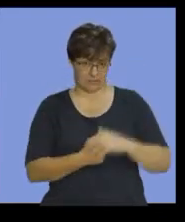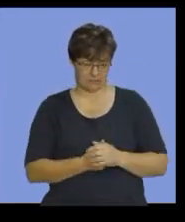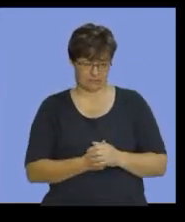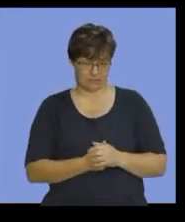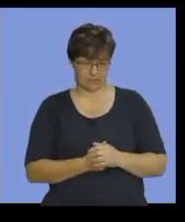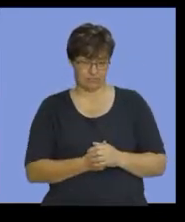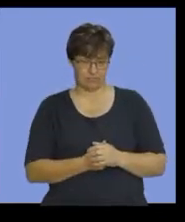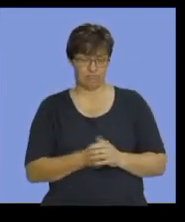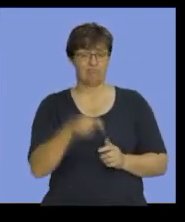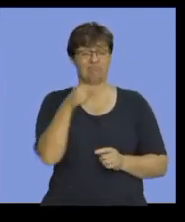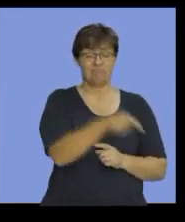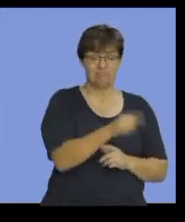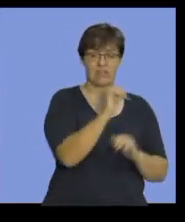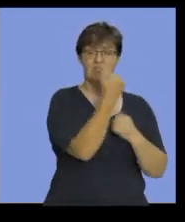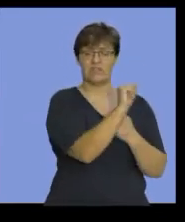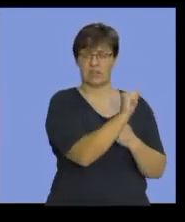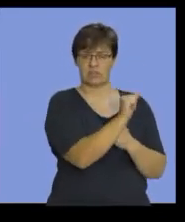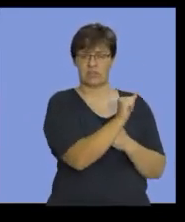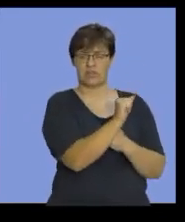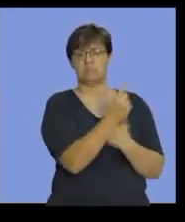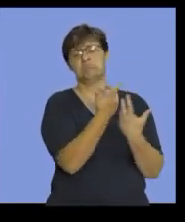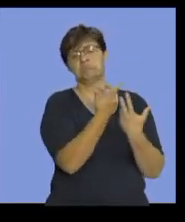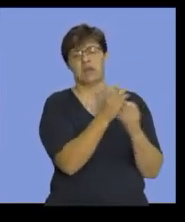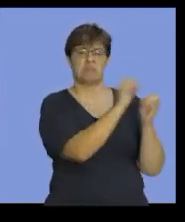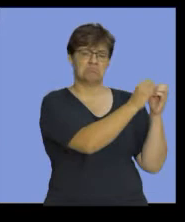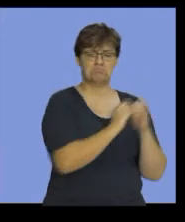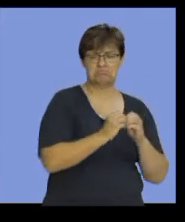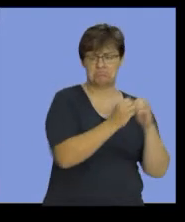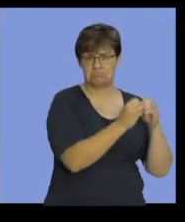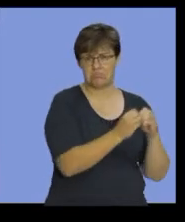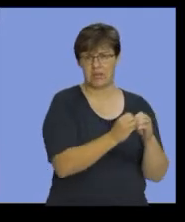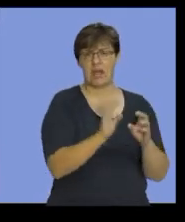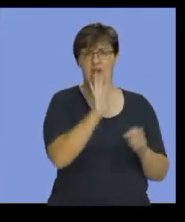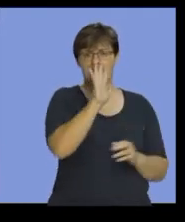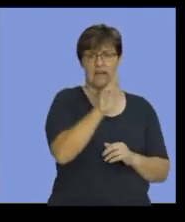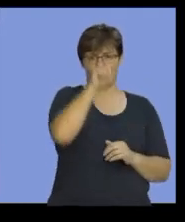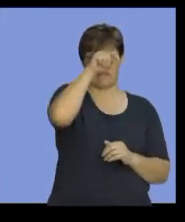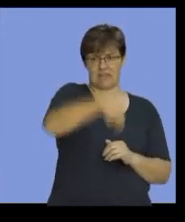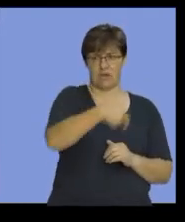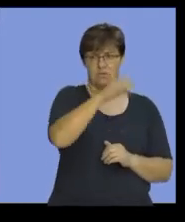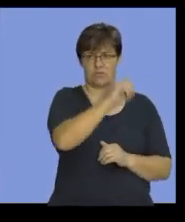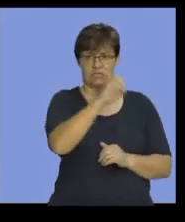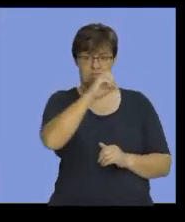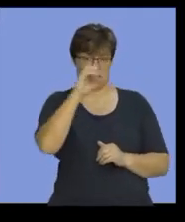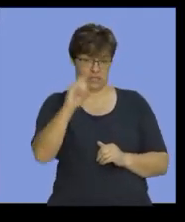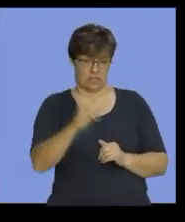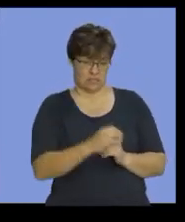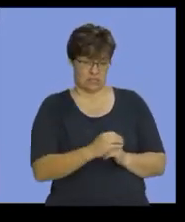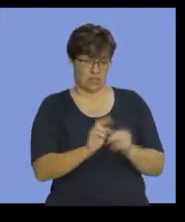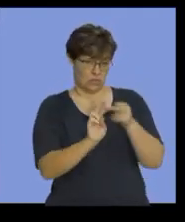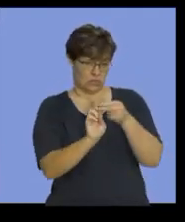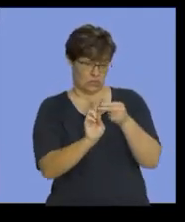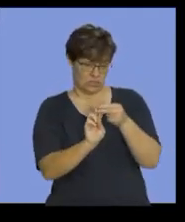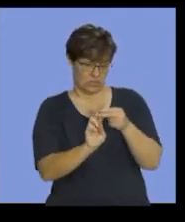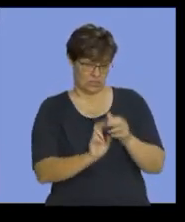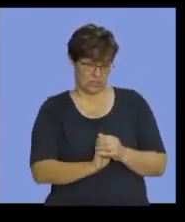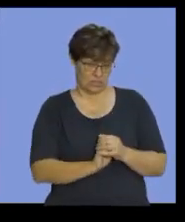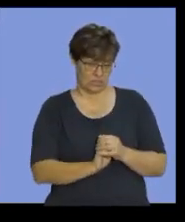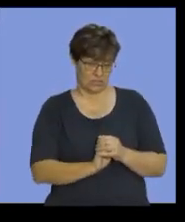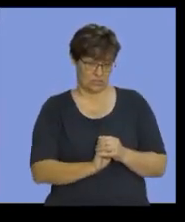This factory manufactured 5,000 units.